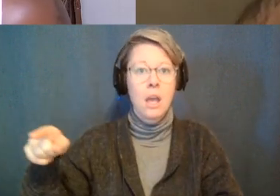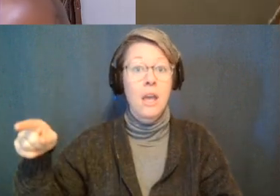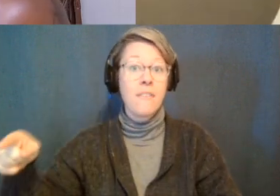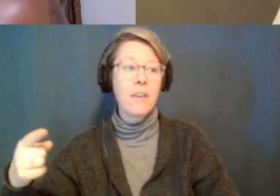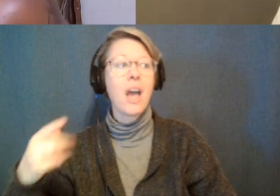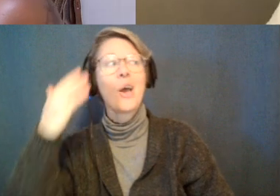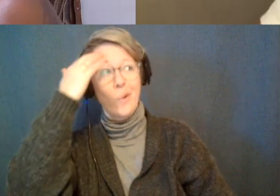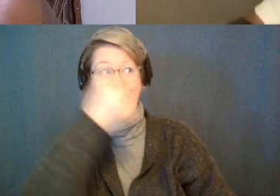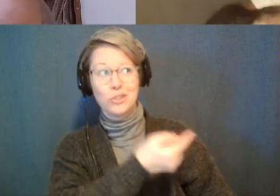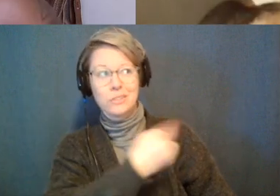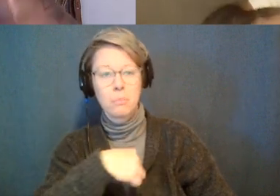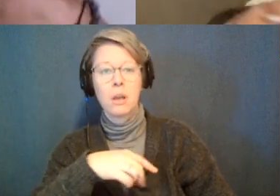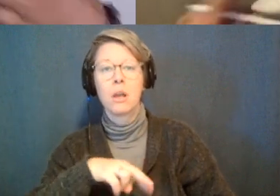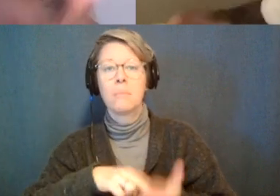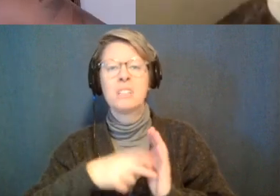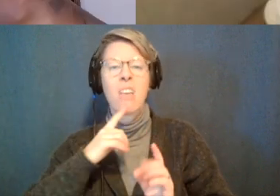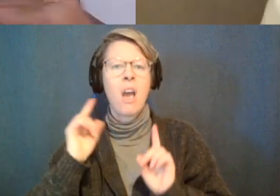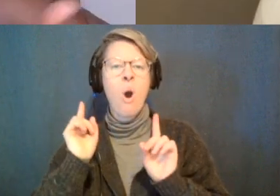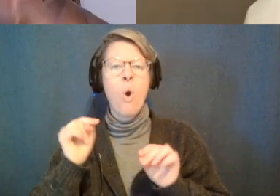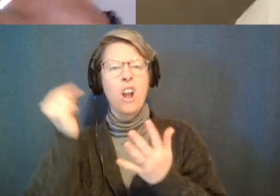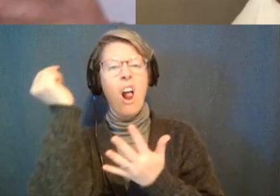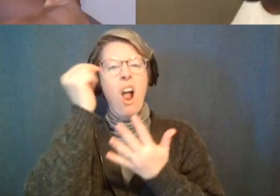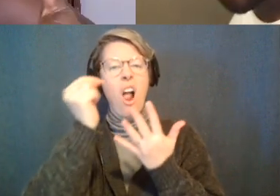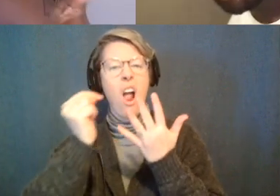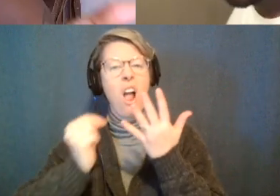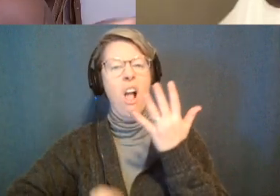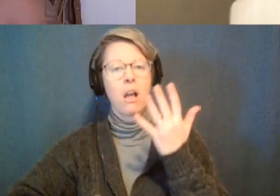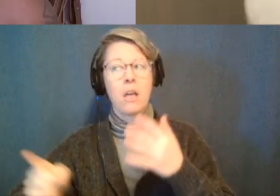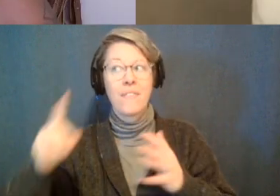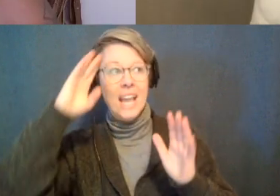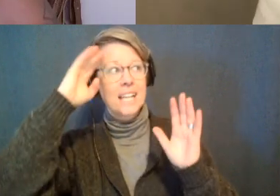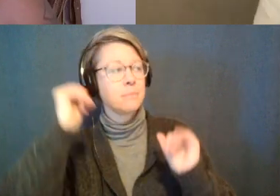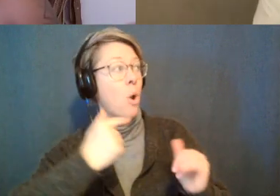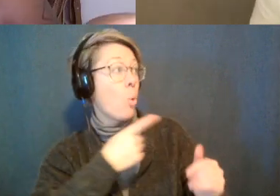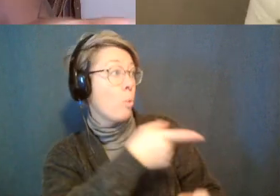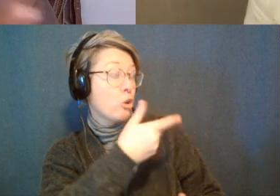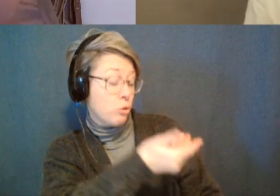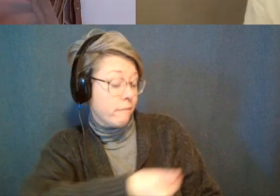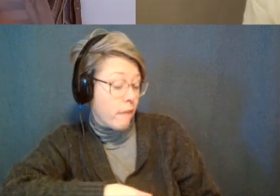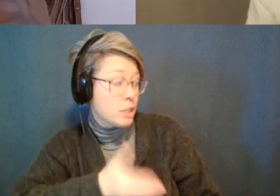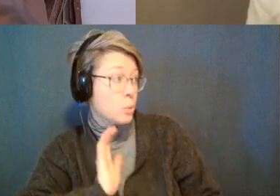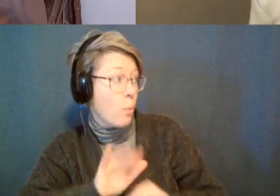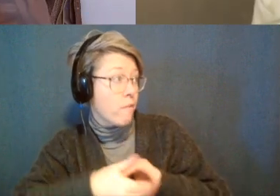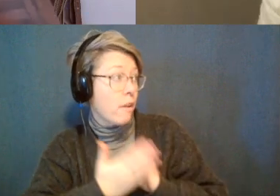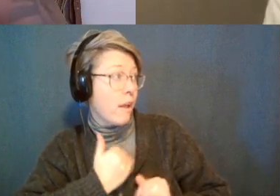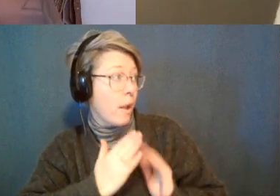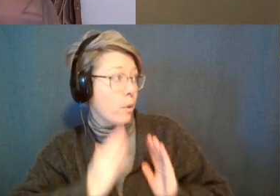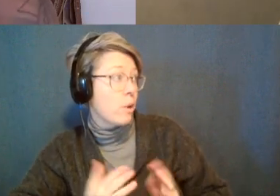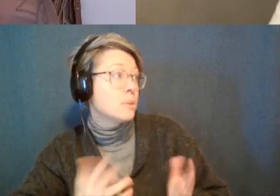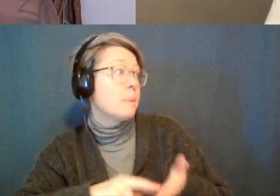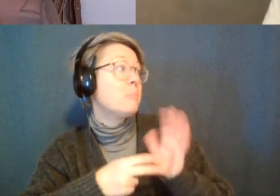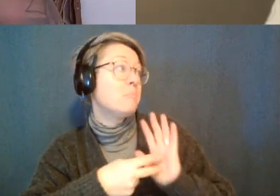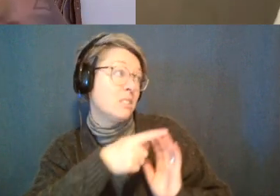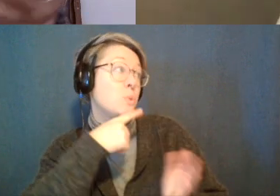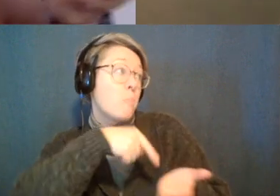order and it's like this thing like they're like in her closed circle they expect her oh we're giving you a place to stay so you should be um like